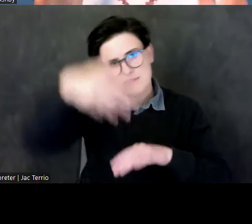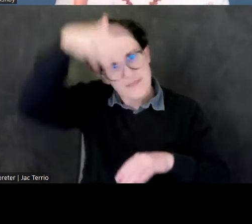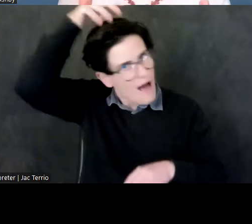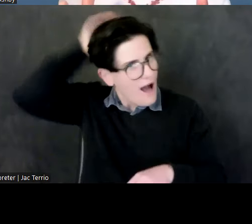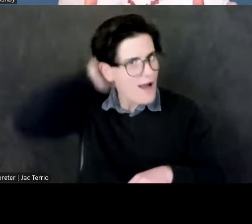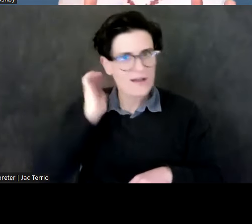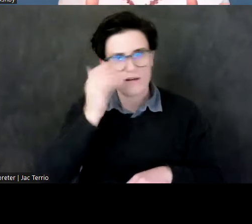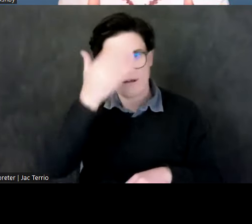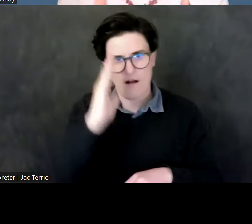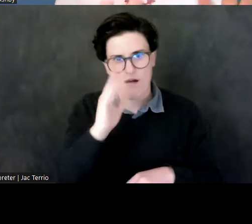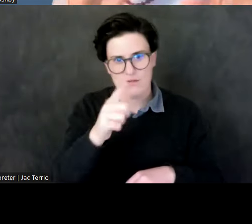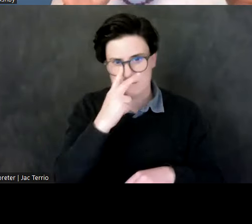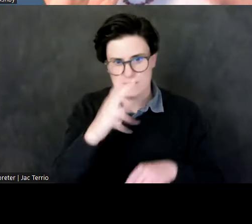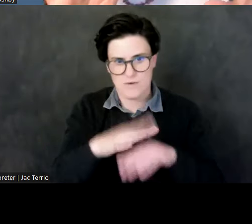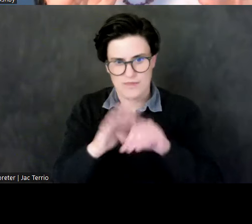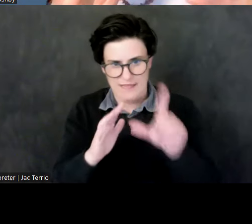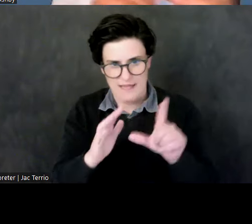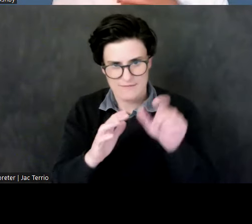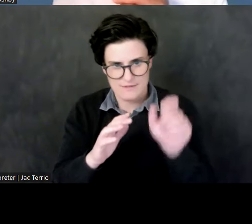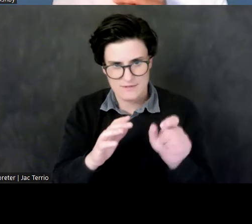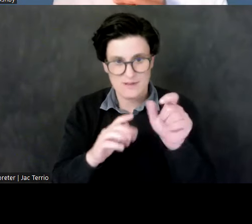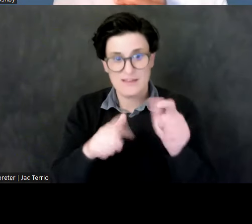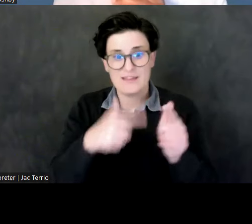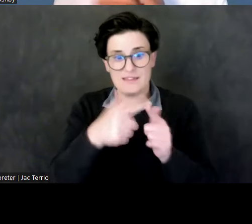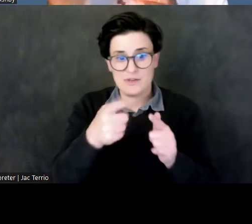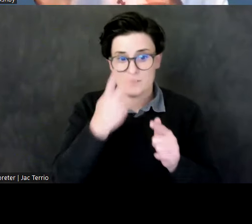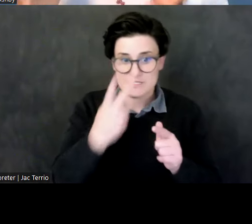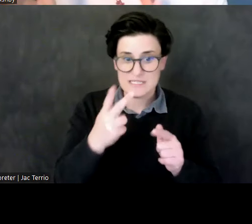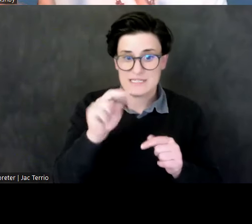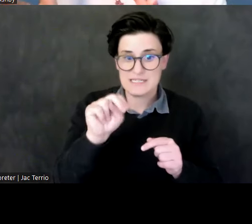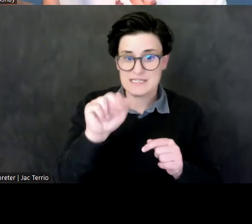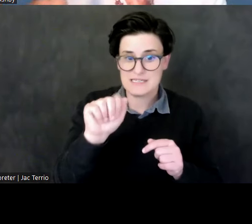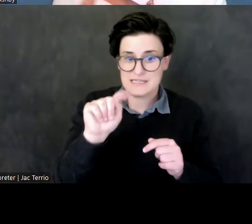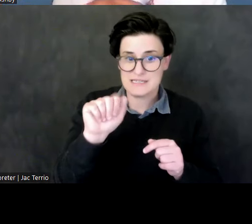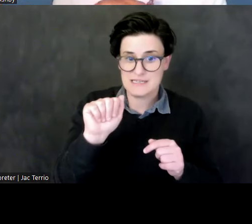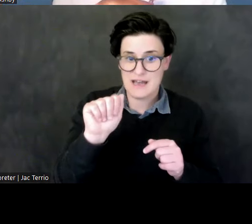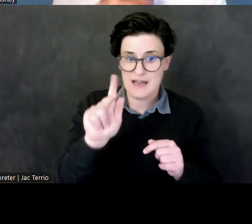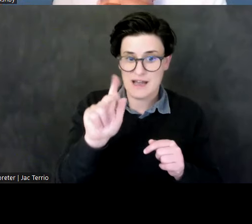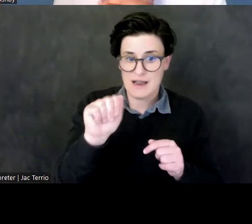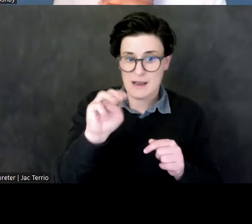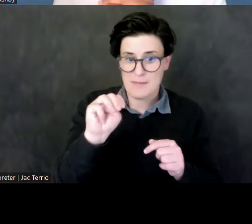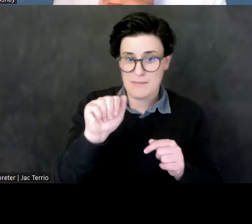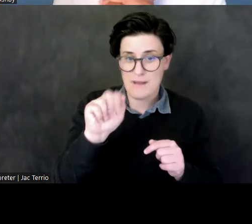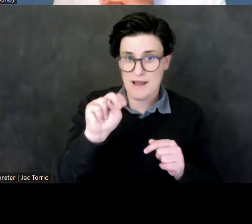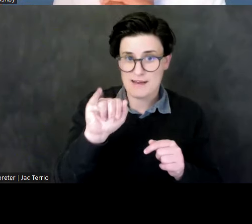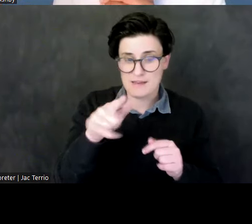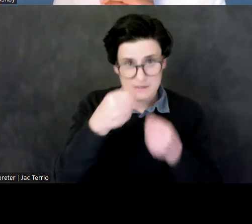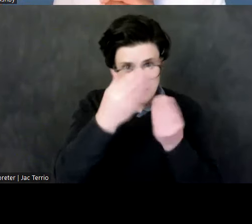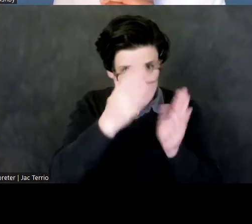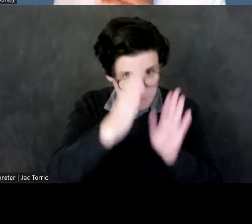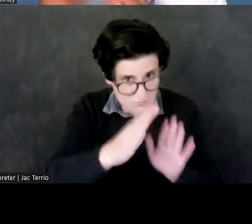see first Natakamani giving reverence to the god, then the Kandake